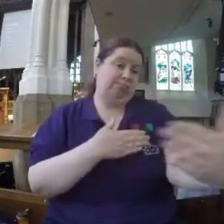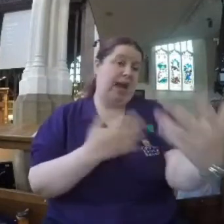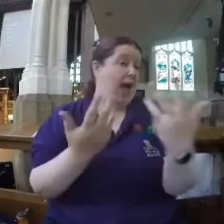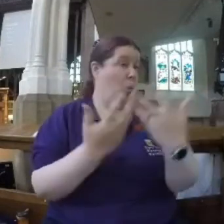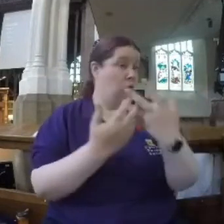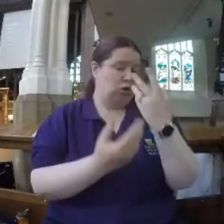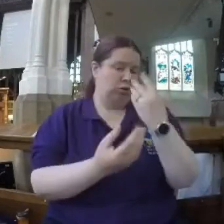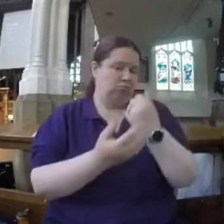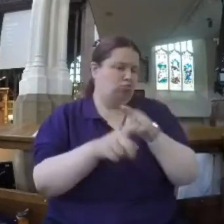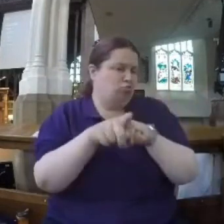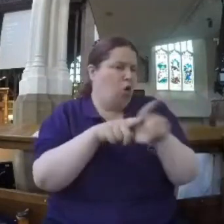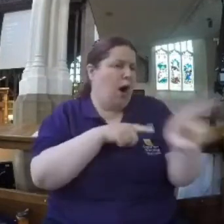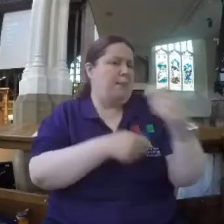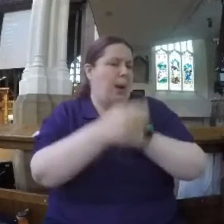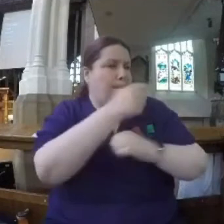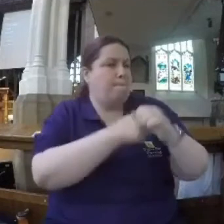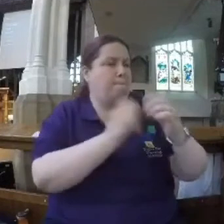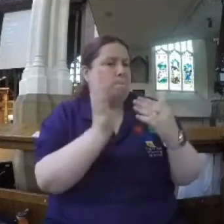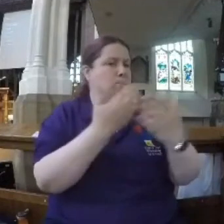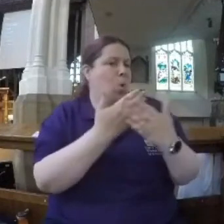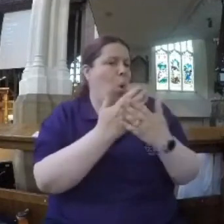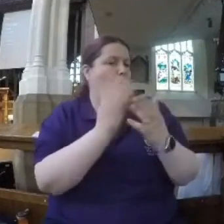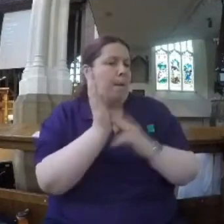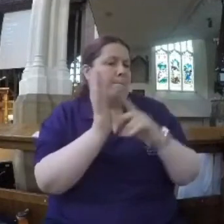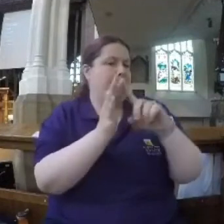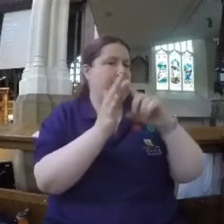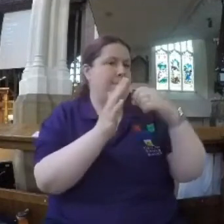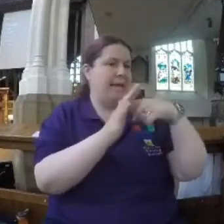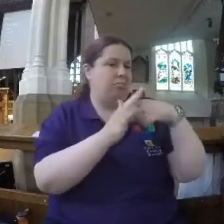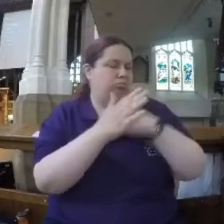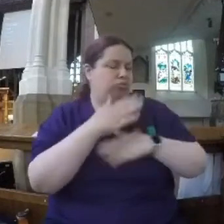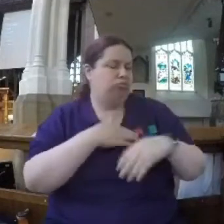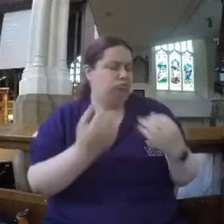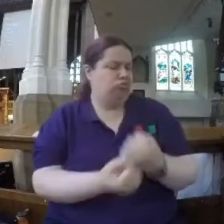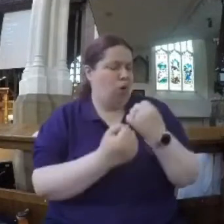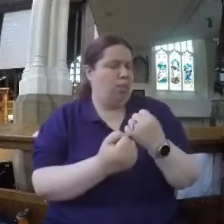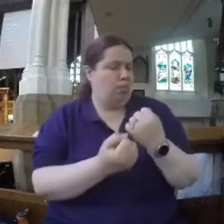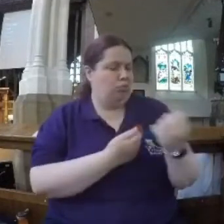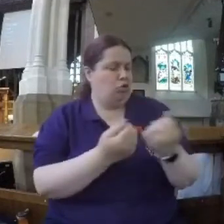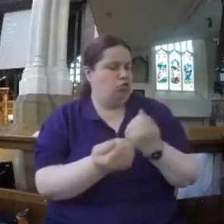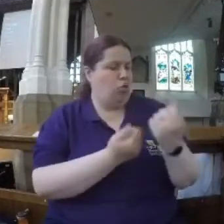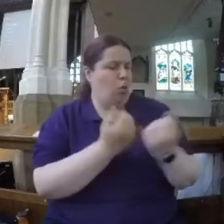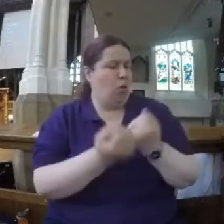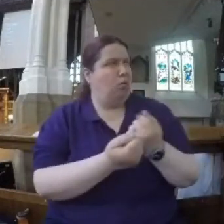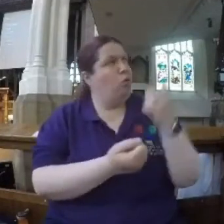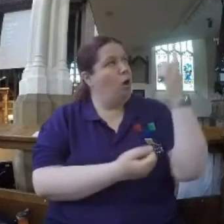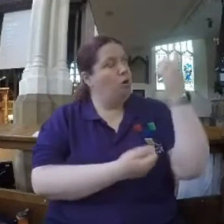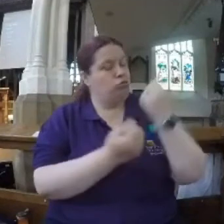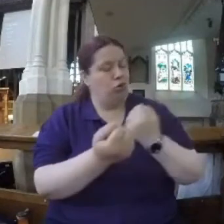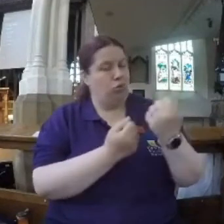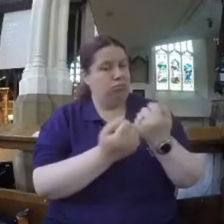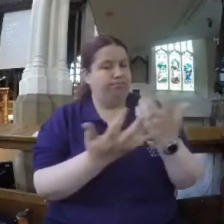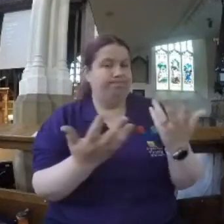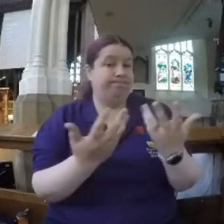work at being more meek in your life over this coming week? We'll have a